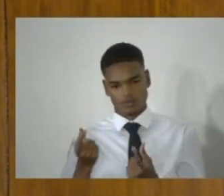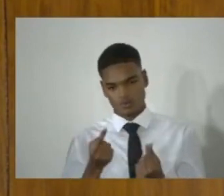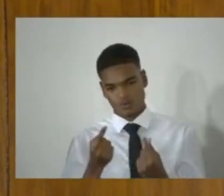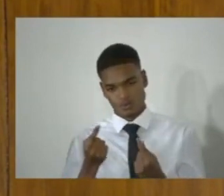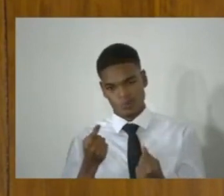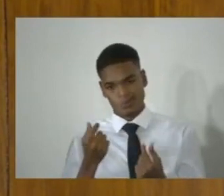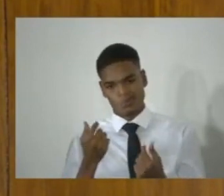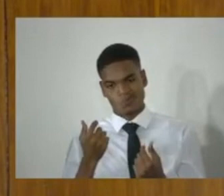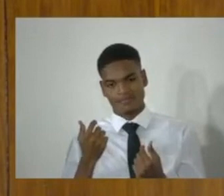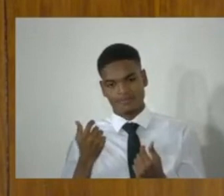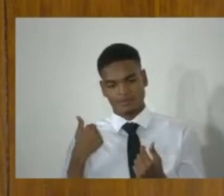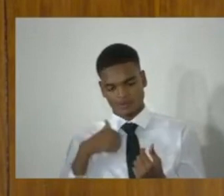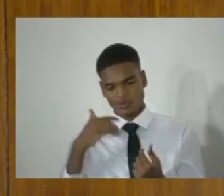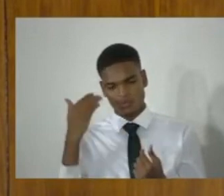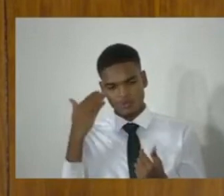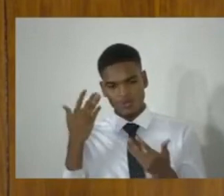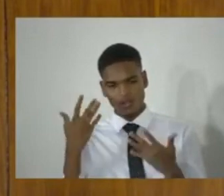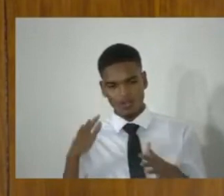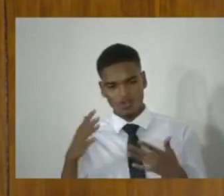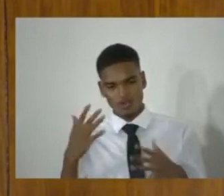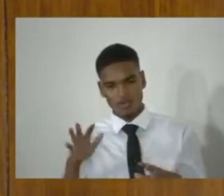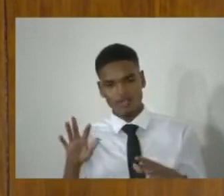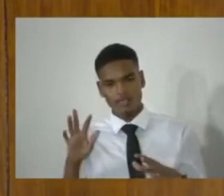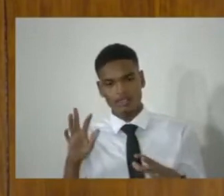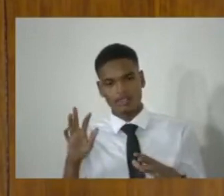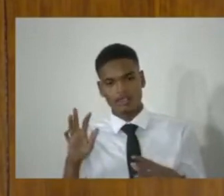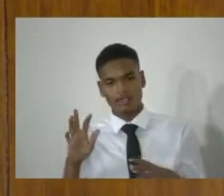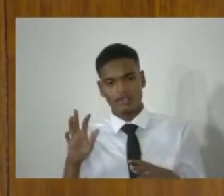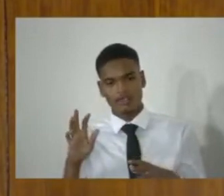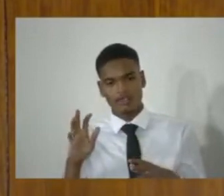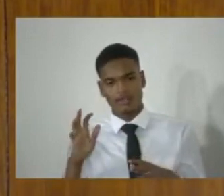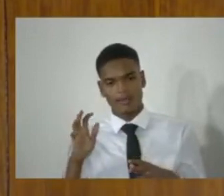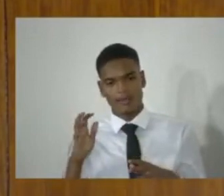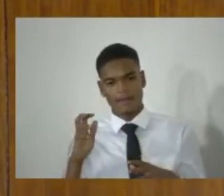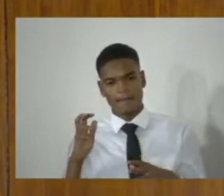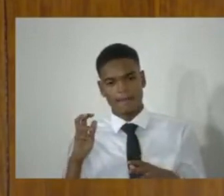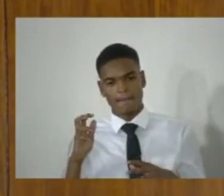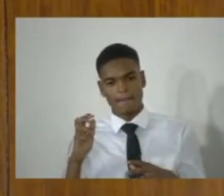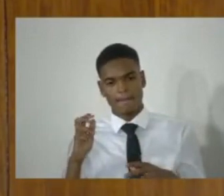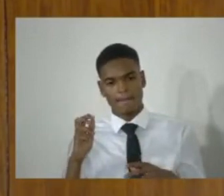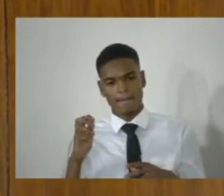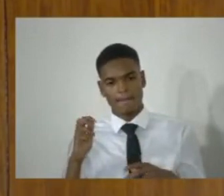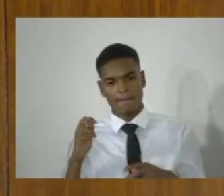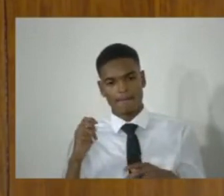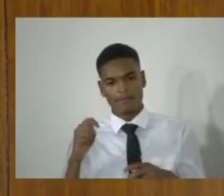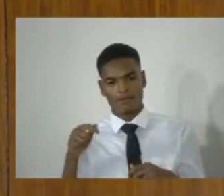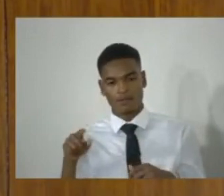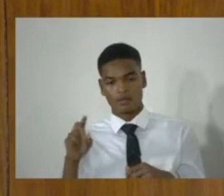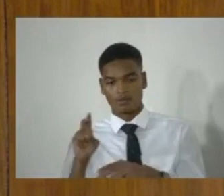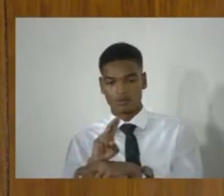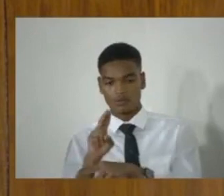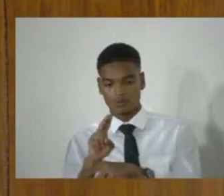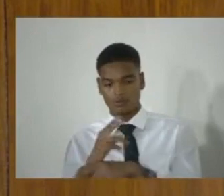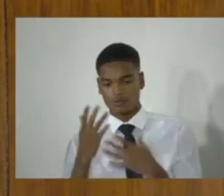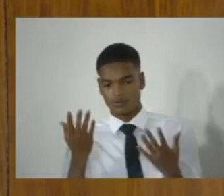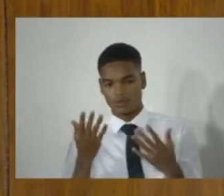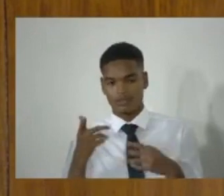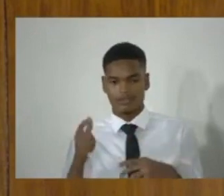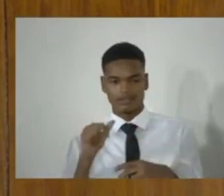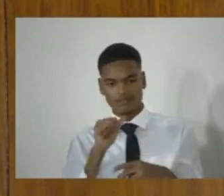And we know already that the prevalence with which that is being used is not what we would like.